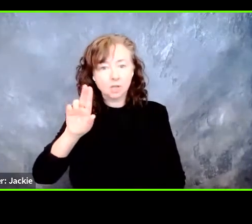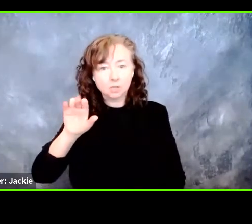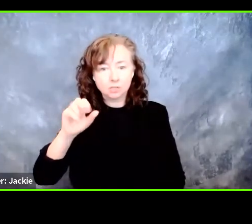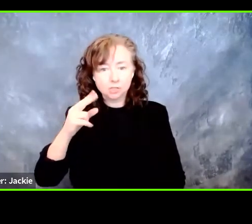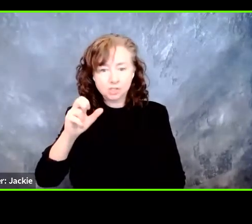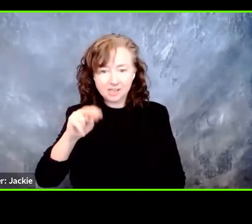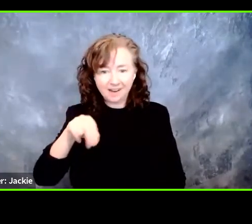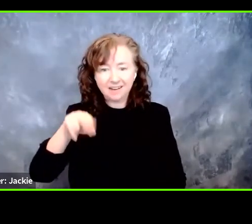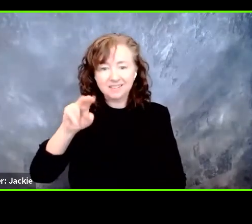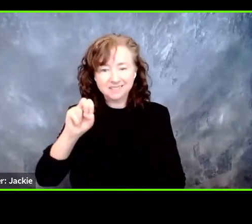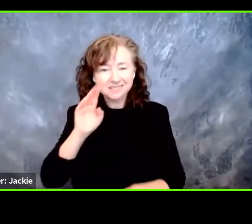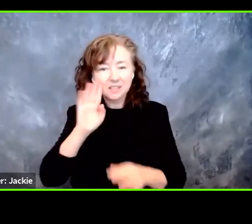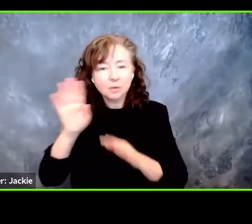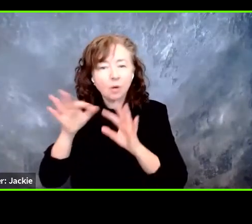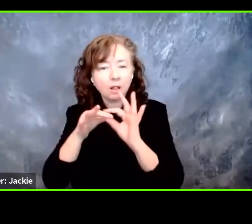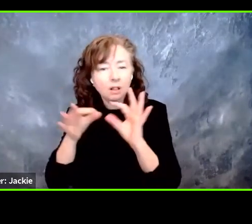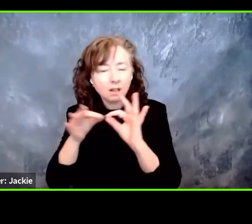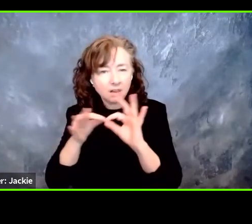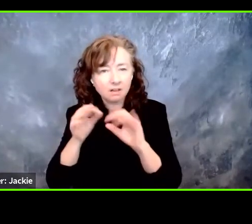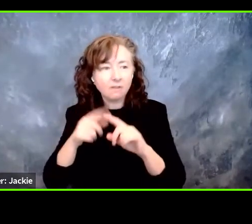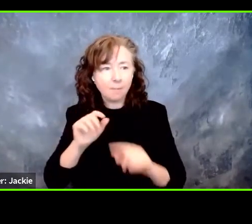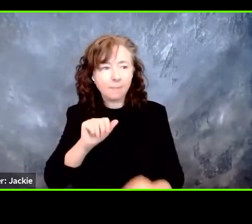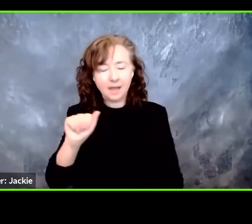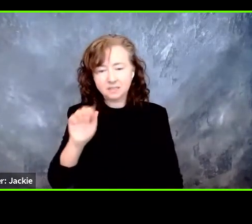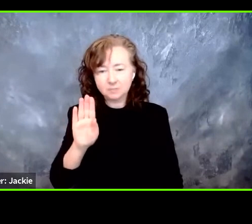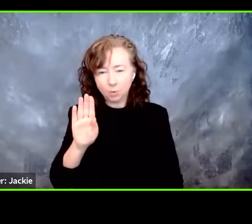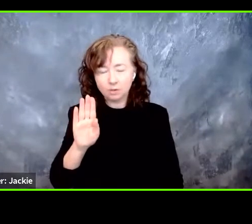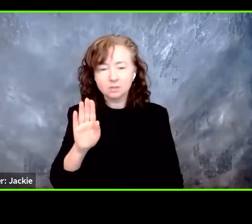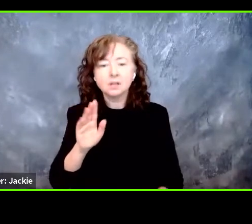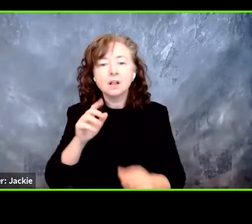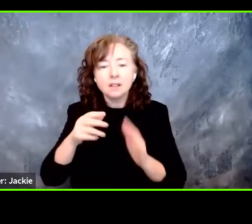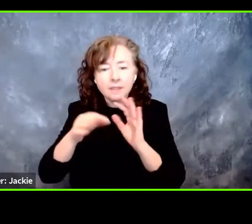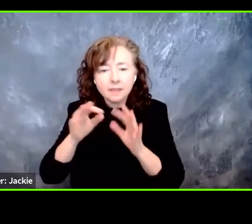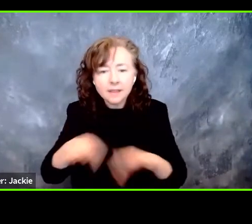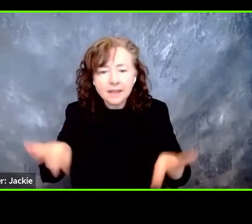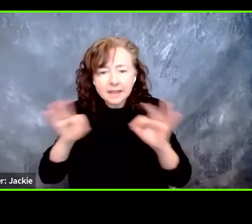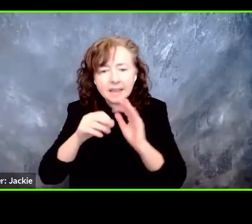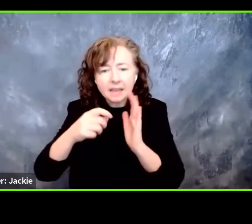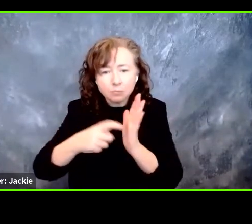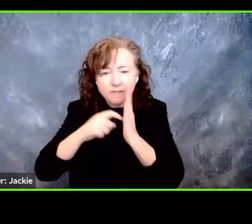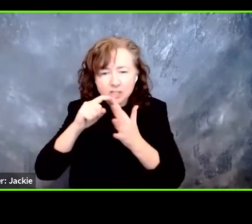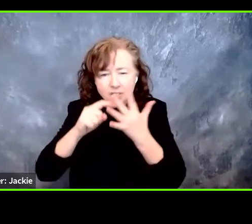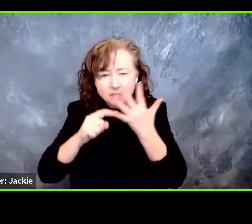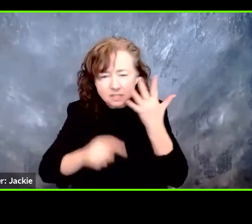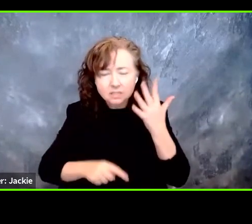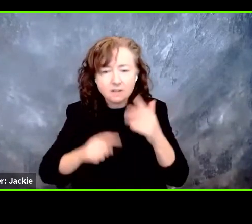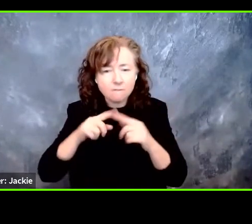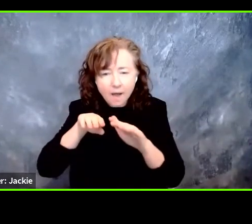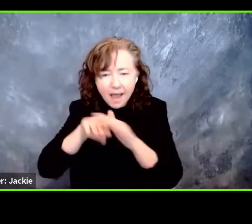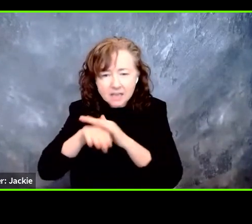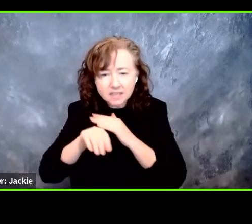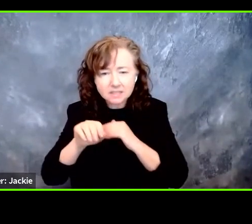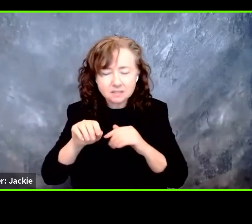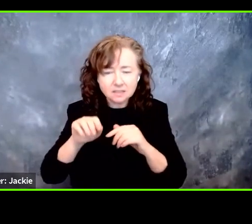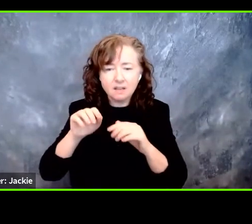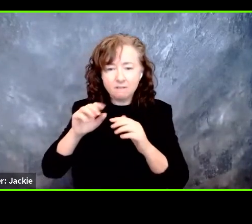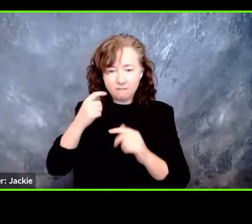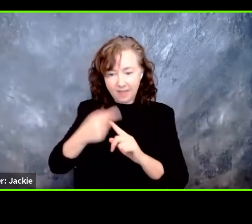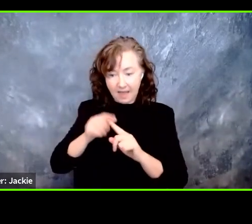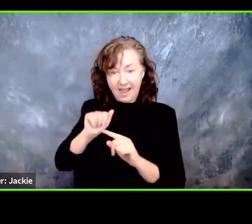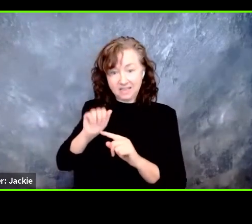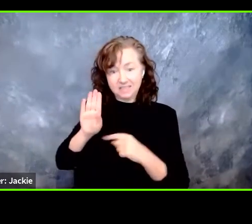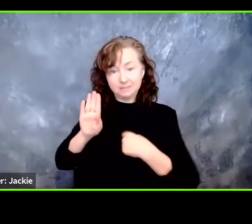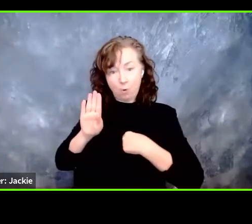will review these key provisions in the guidelines for transportation vehicles that the Access Board is undertaking